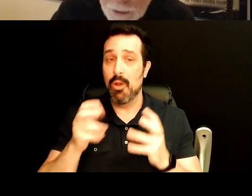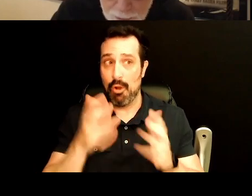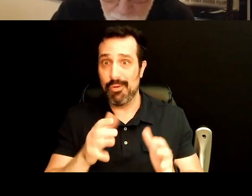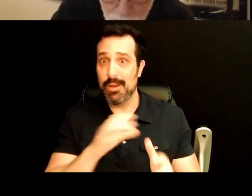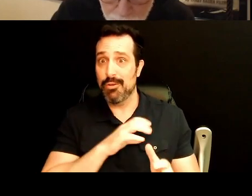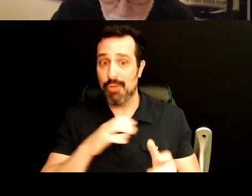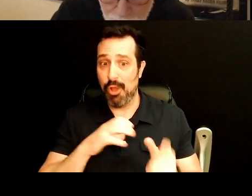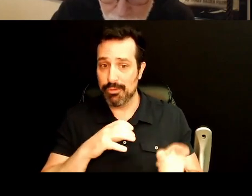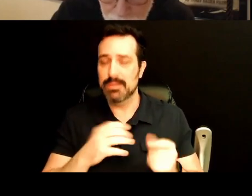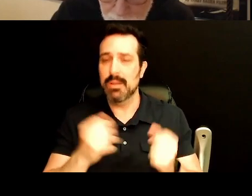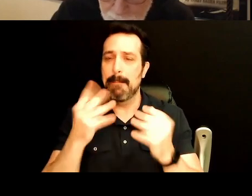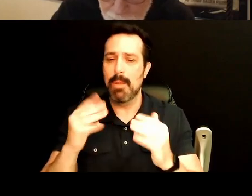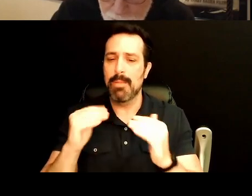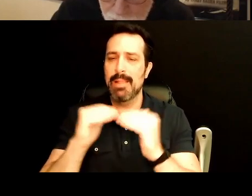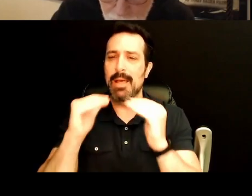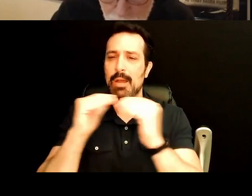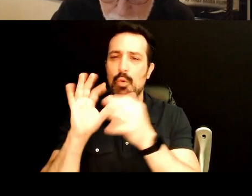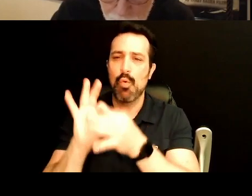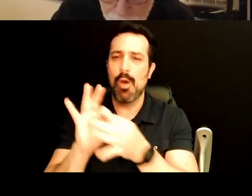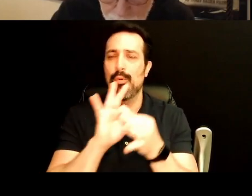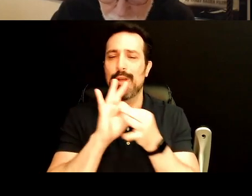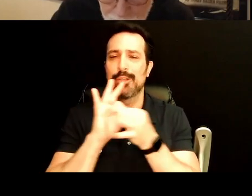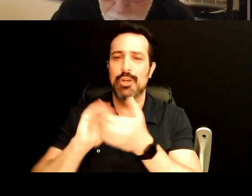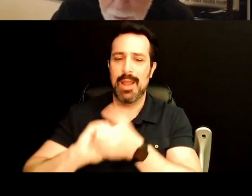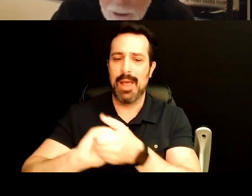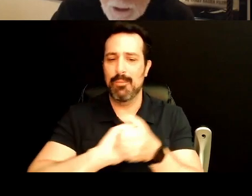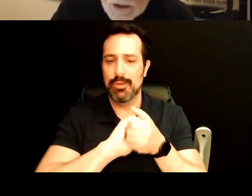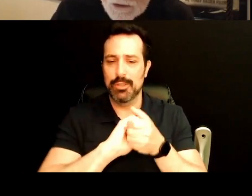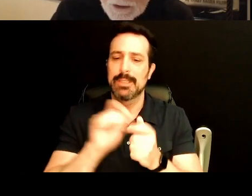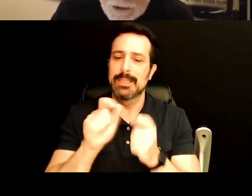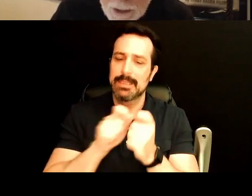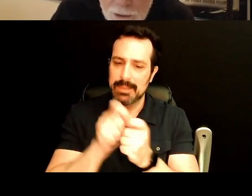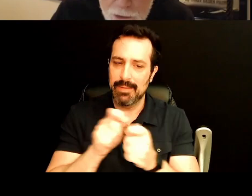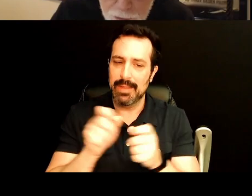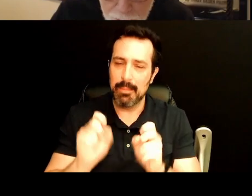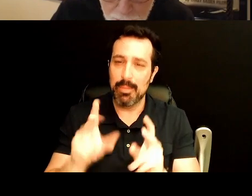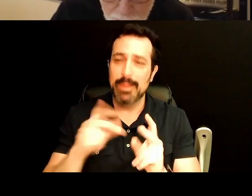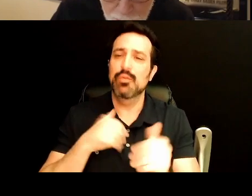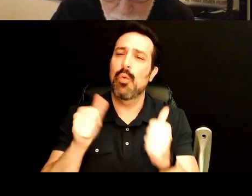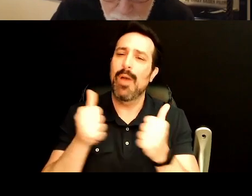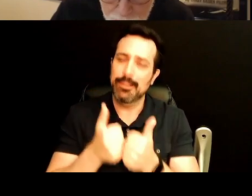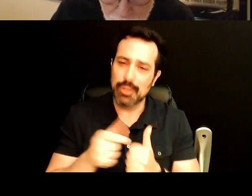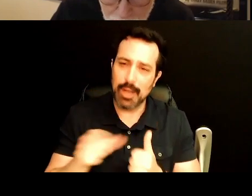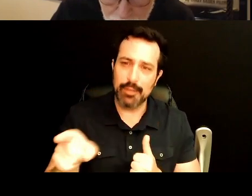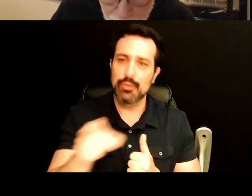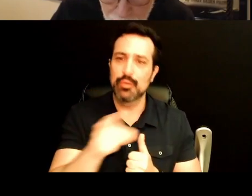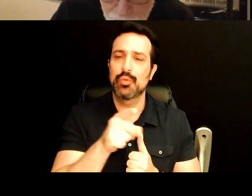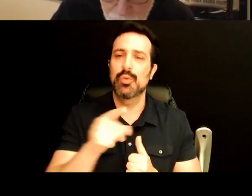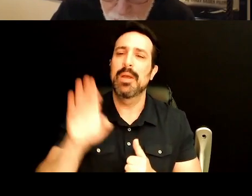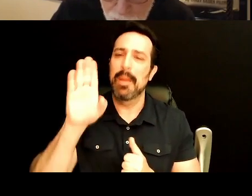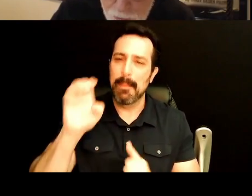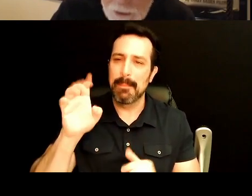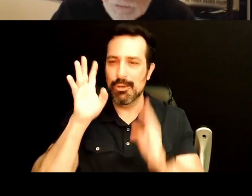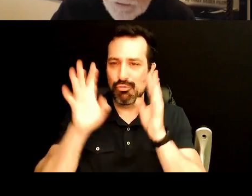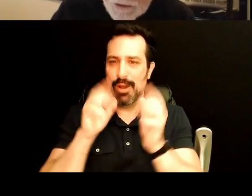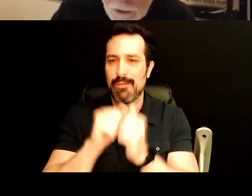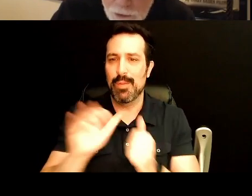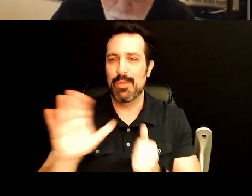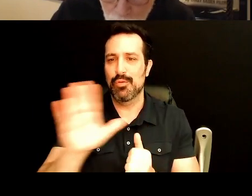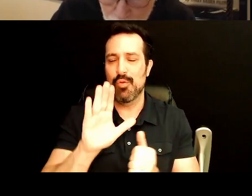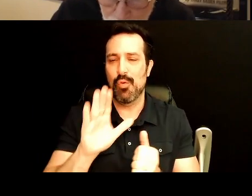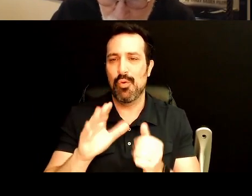and multilateral cooperation and collaborations are specifically permitted. So I challenge you to be creative with your solutions.